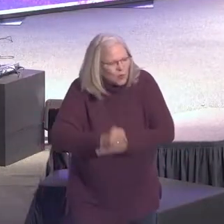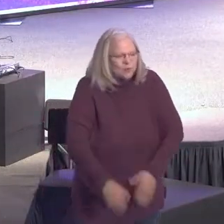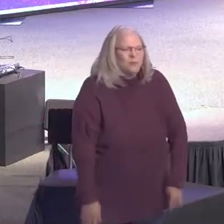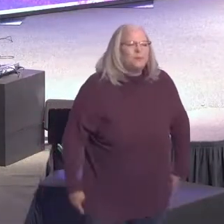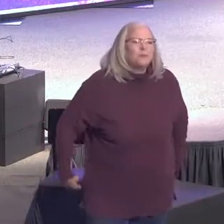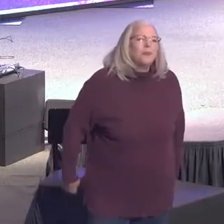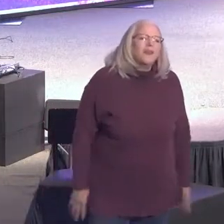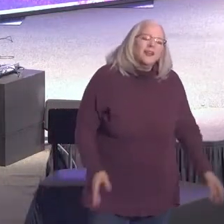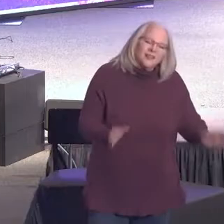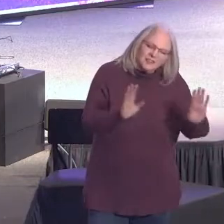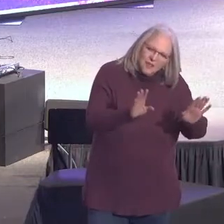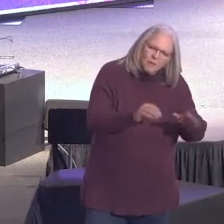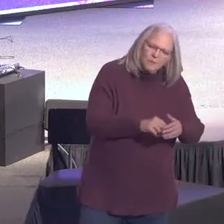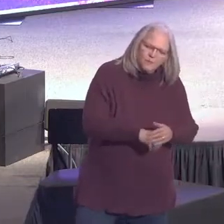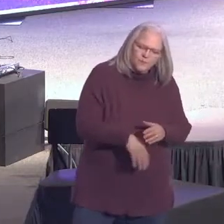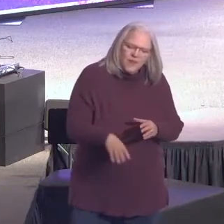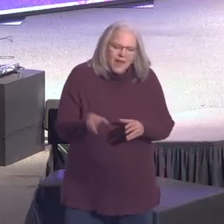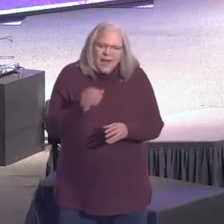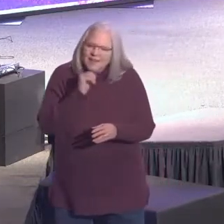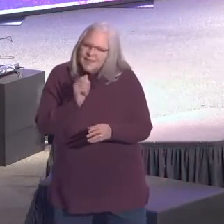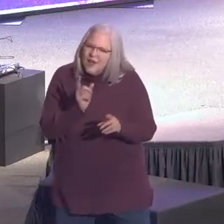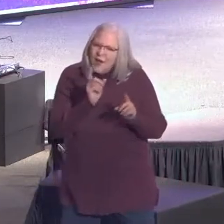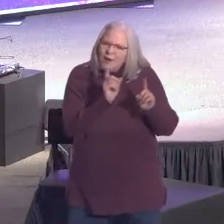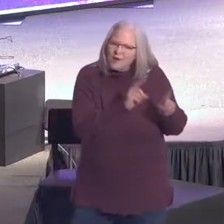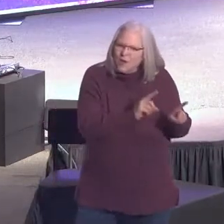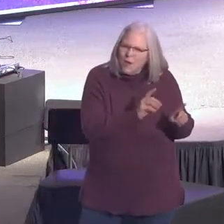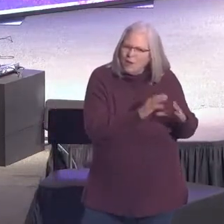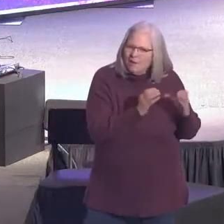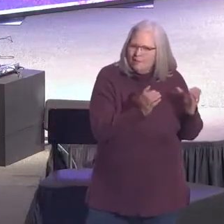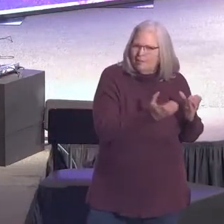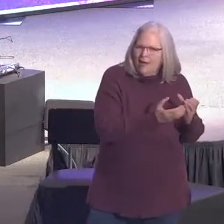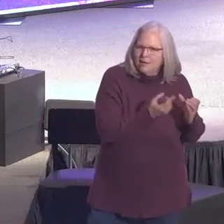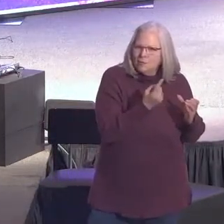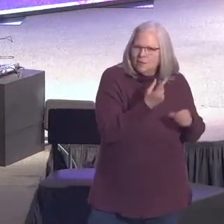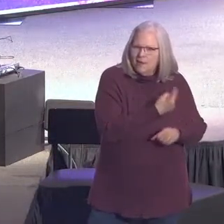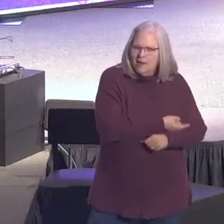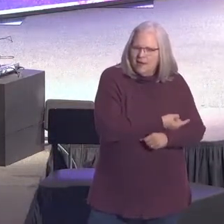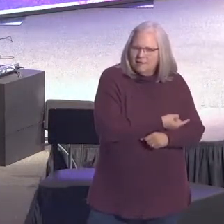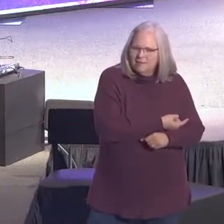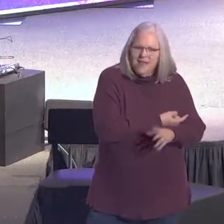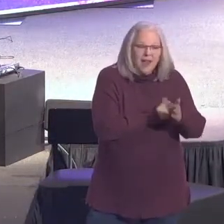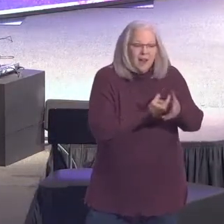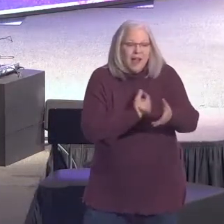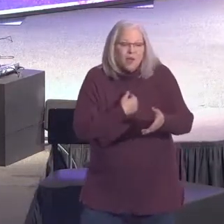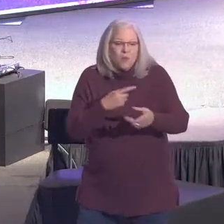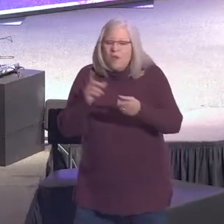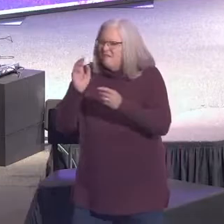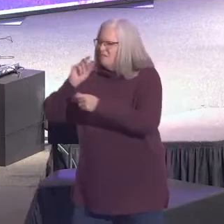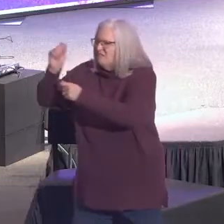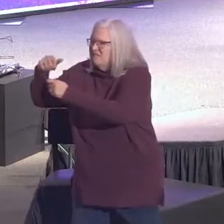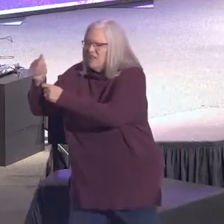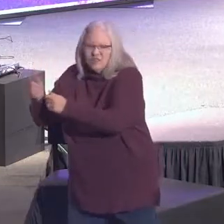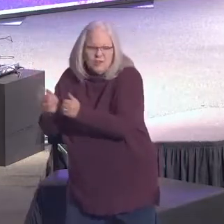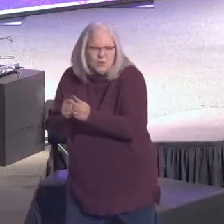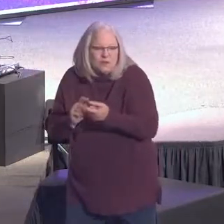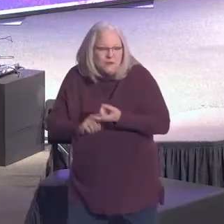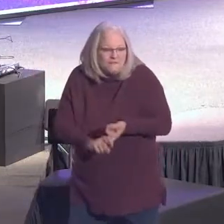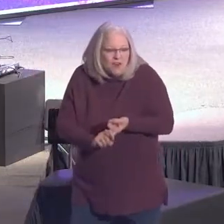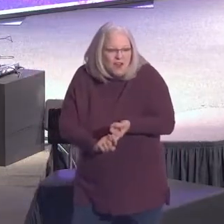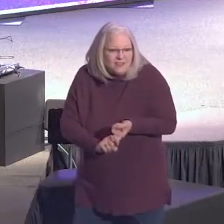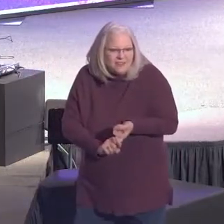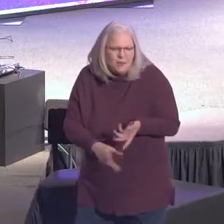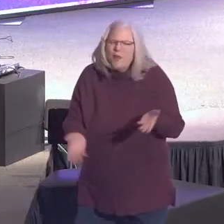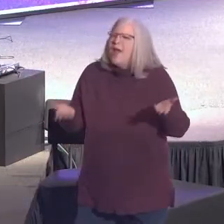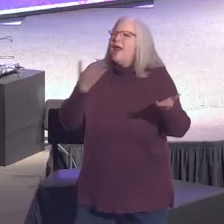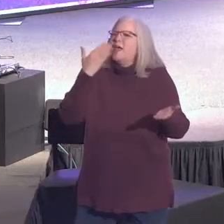I skipped high school and I went fishing right over here in the Neshanda Creek by New Wilmington. I lived in Elwood. Did not catch a thing. My buddy and I had a time